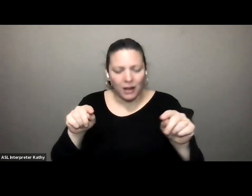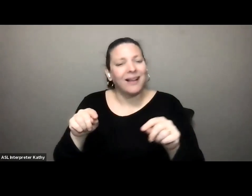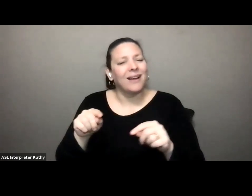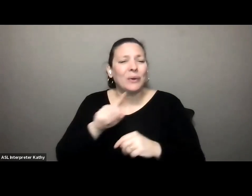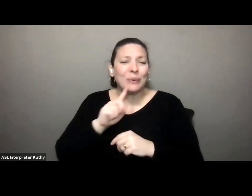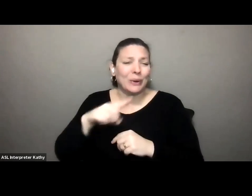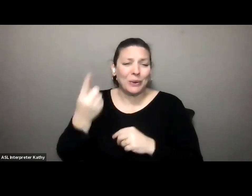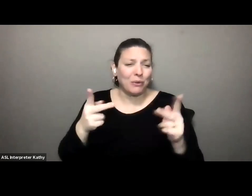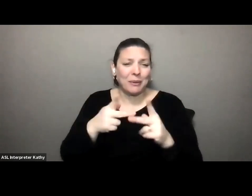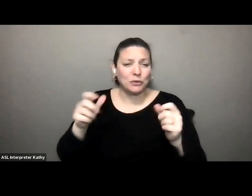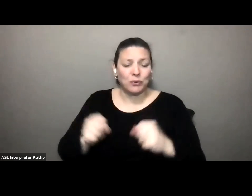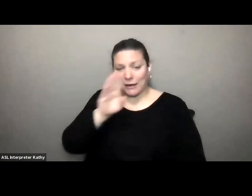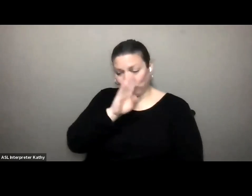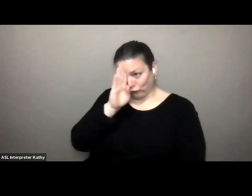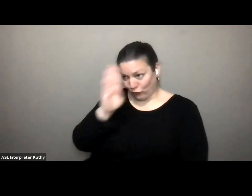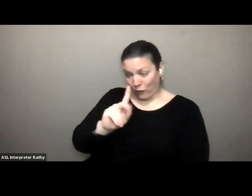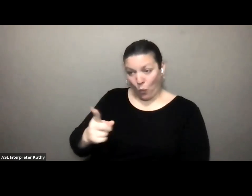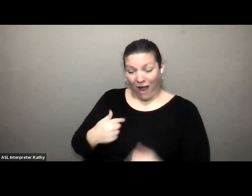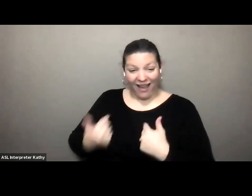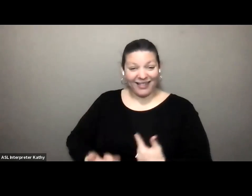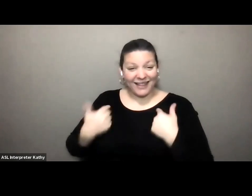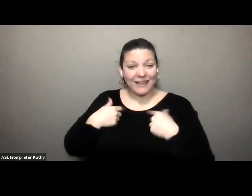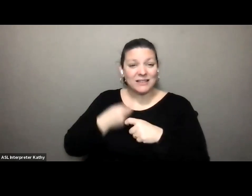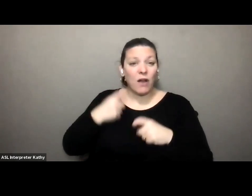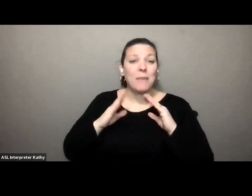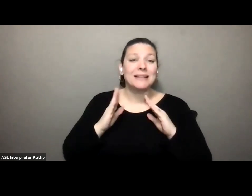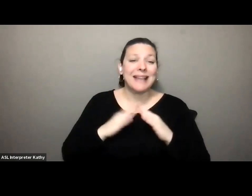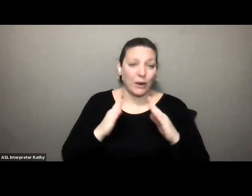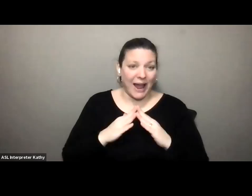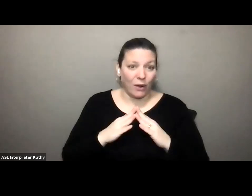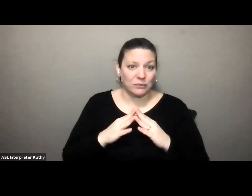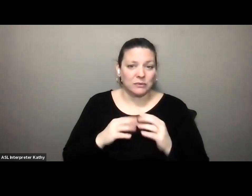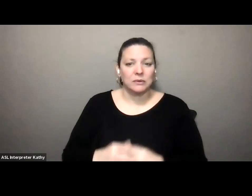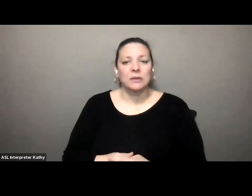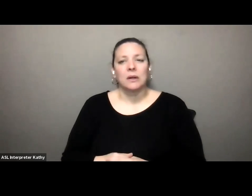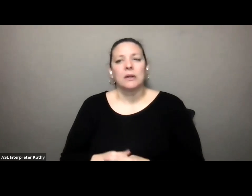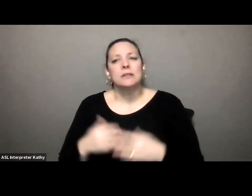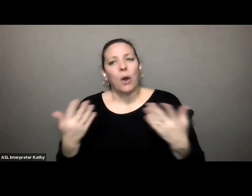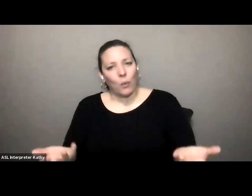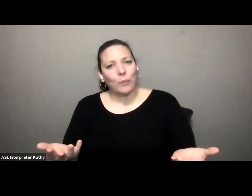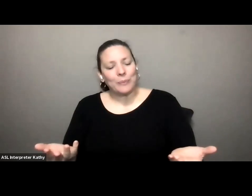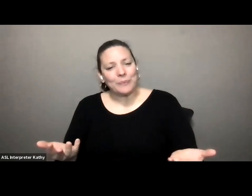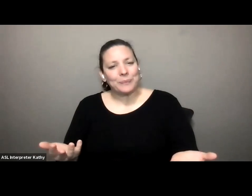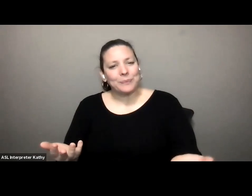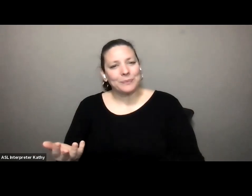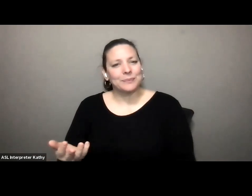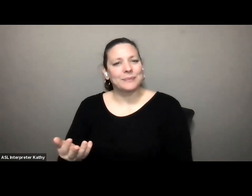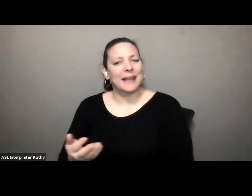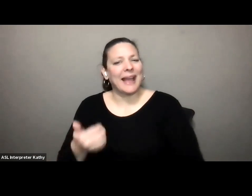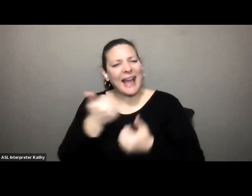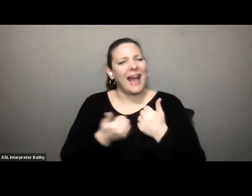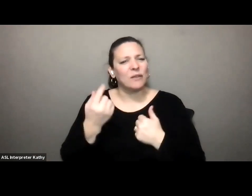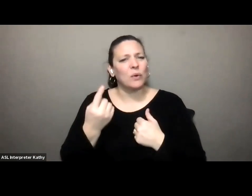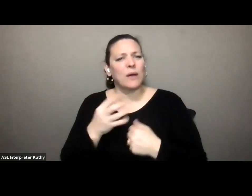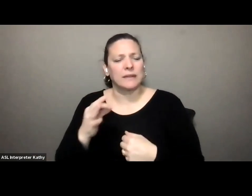place you can kind of go directly from where i live is from is from downtown um so every one of